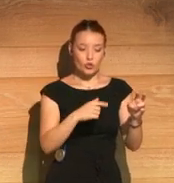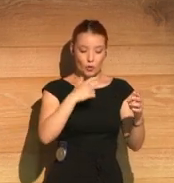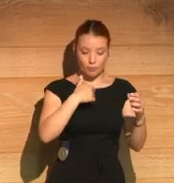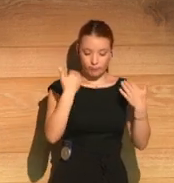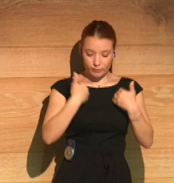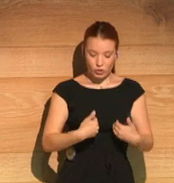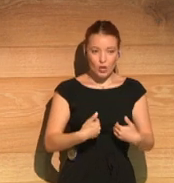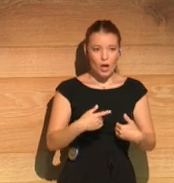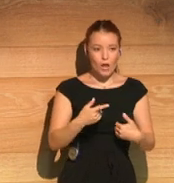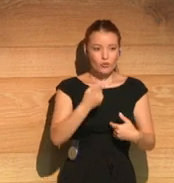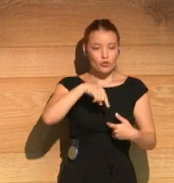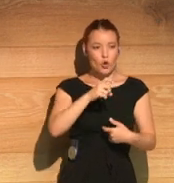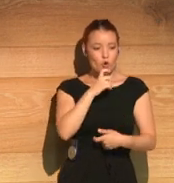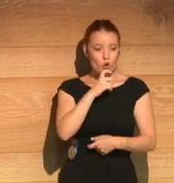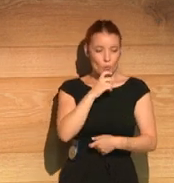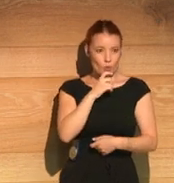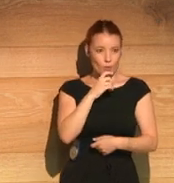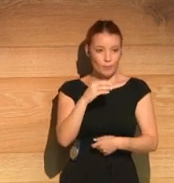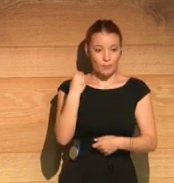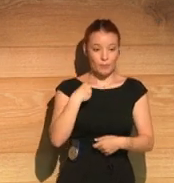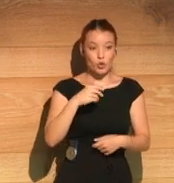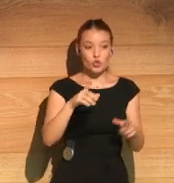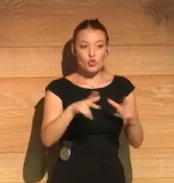everybody in Ireland took that took that opportunity.